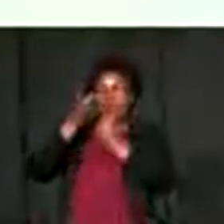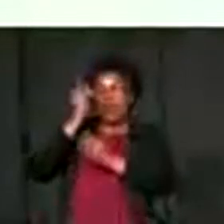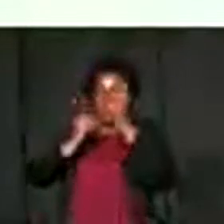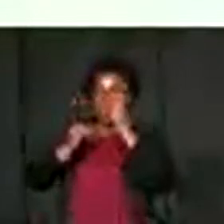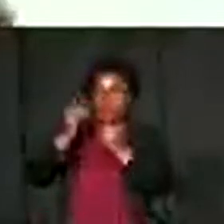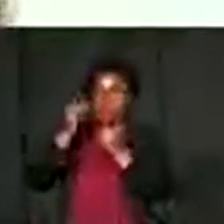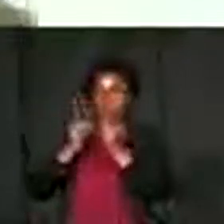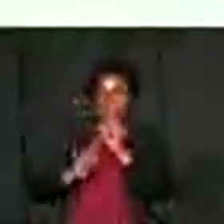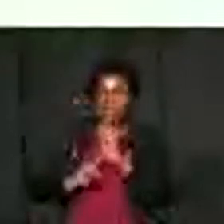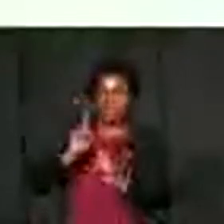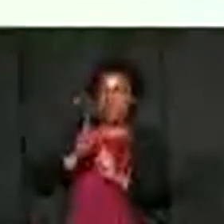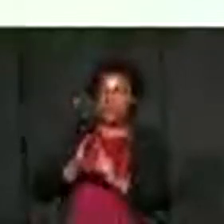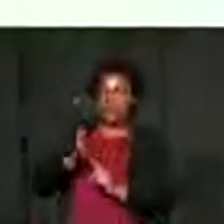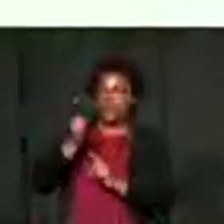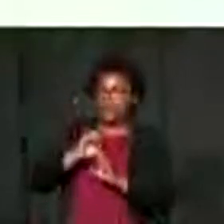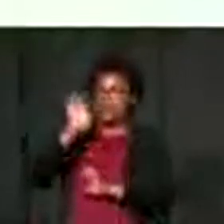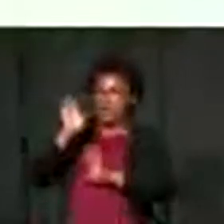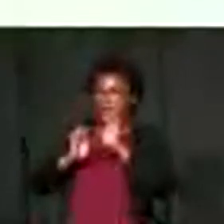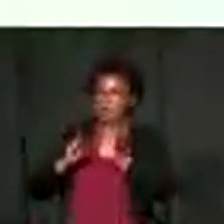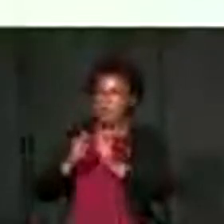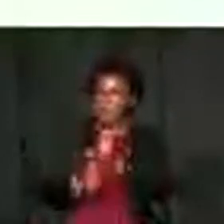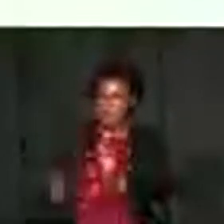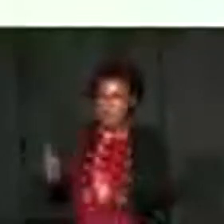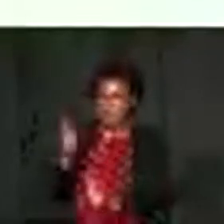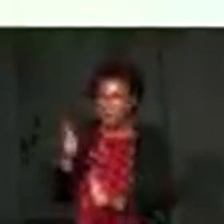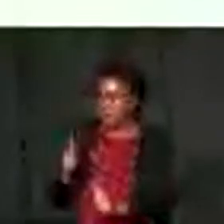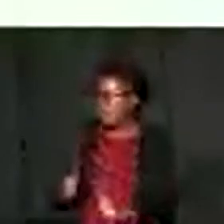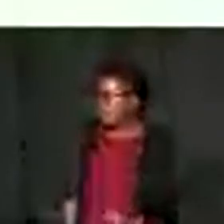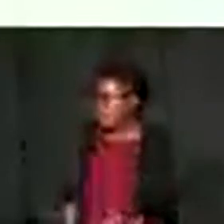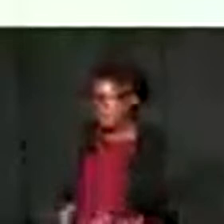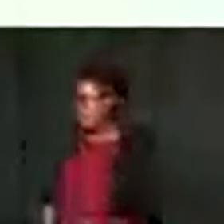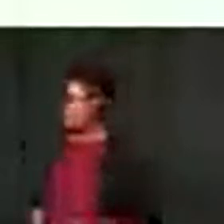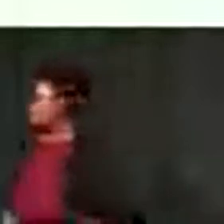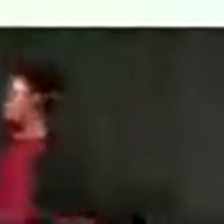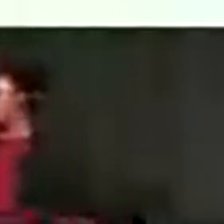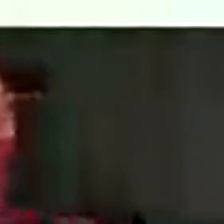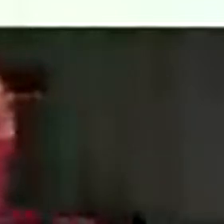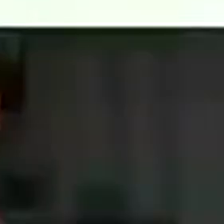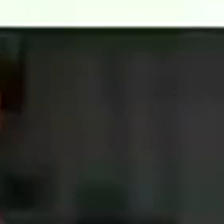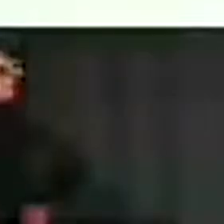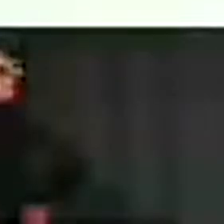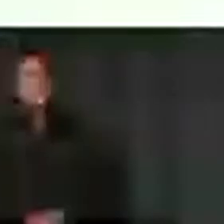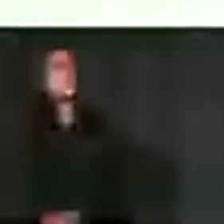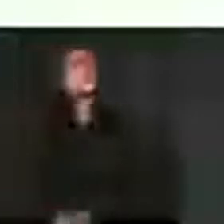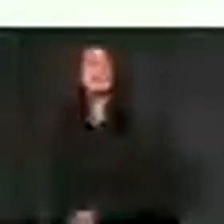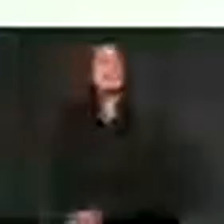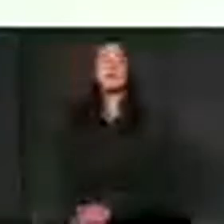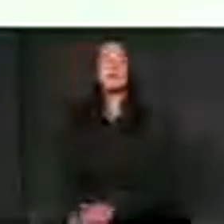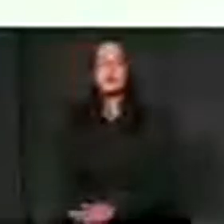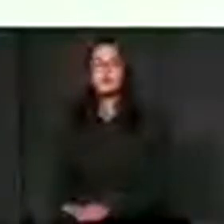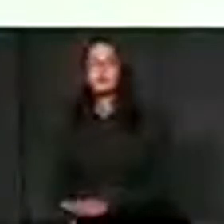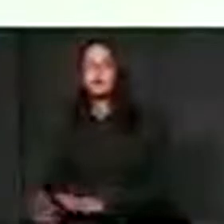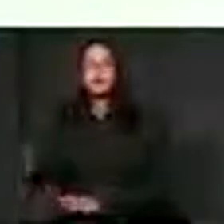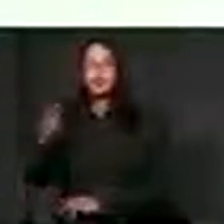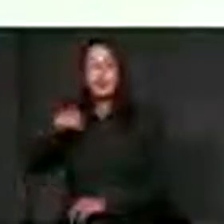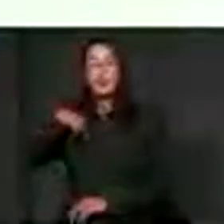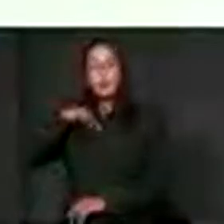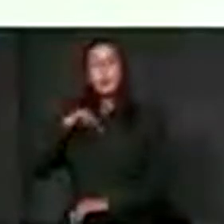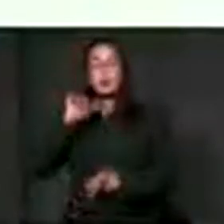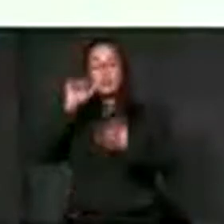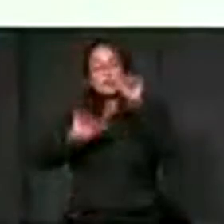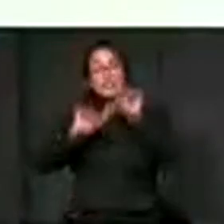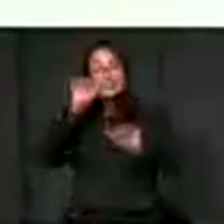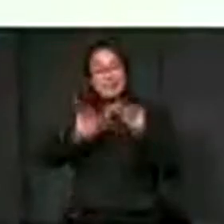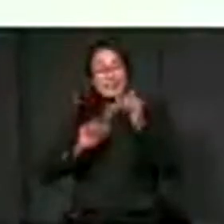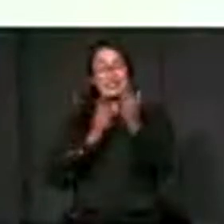monitoring and evaluation oversight. We also, if you recall, we said we want to assess the progress